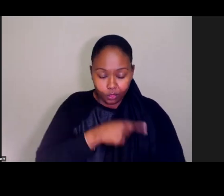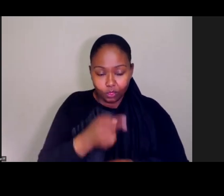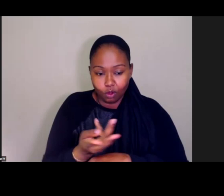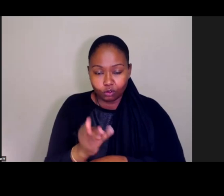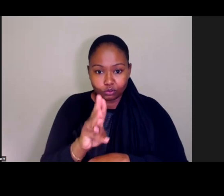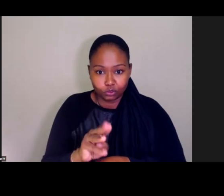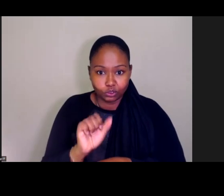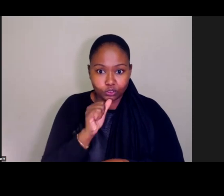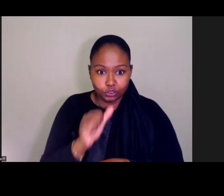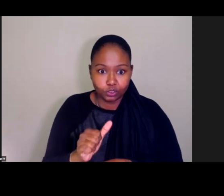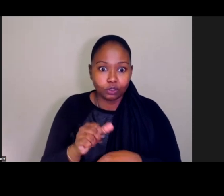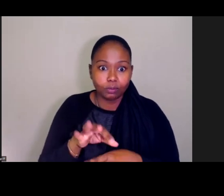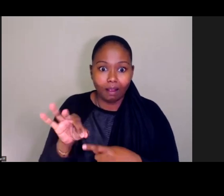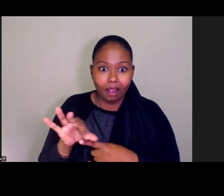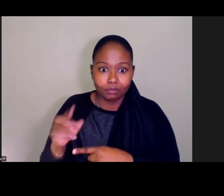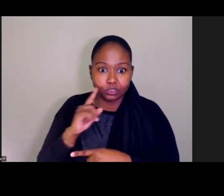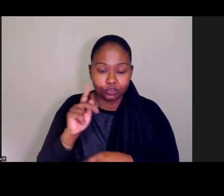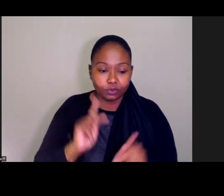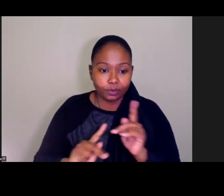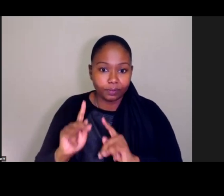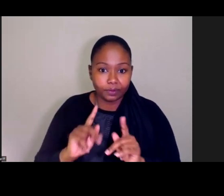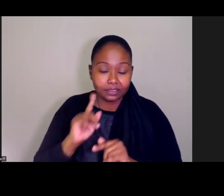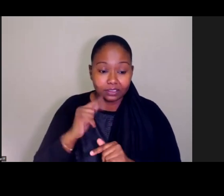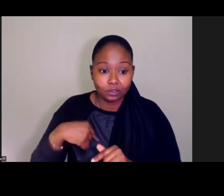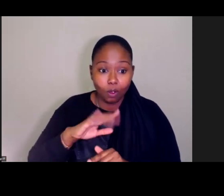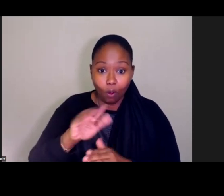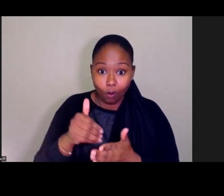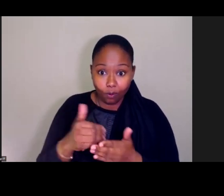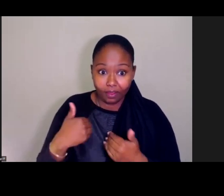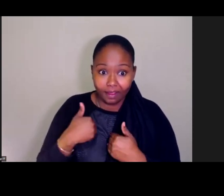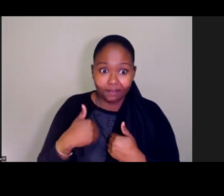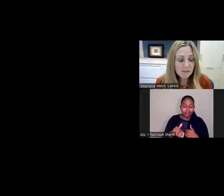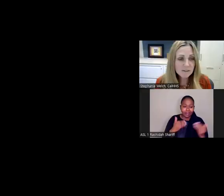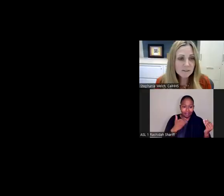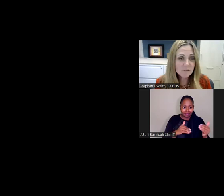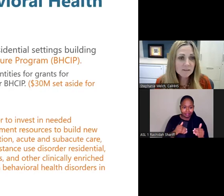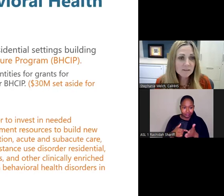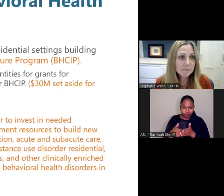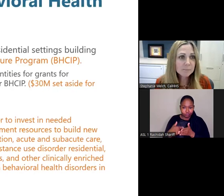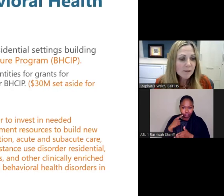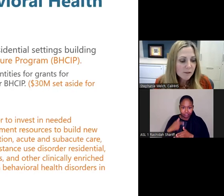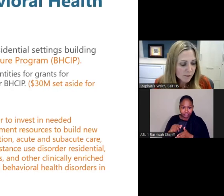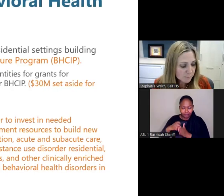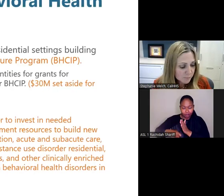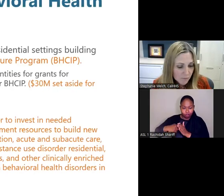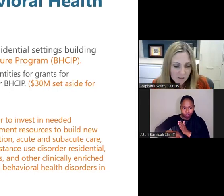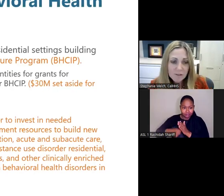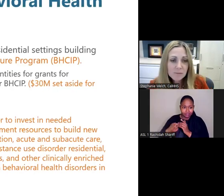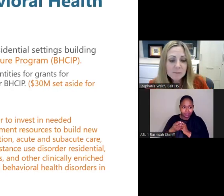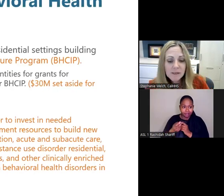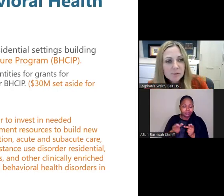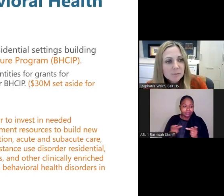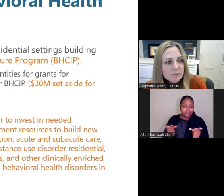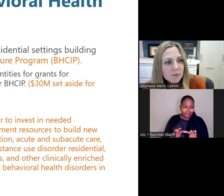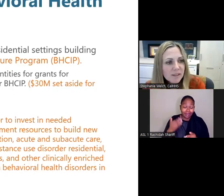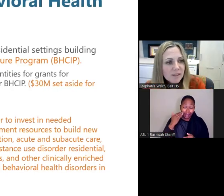rehabilitation options for persons. All of these have to be in the least restrictive and least costly setting. Um, I know that was